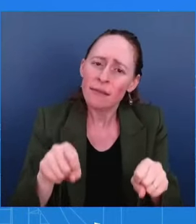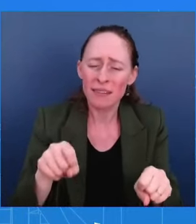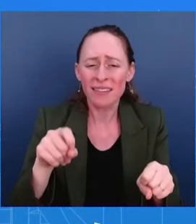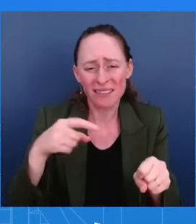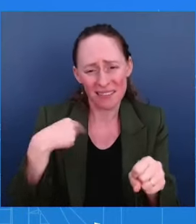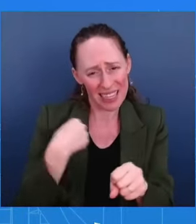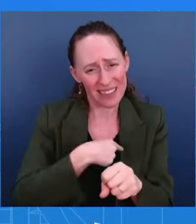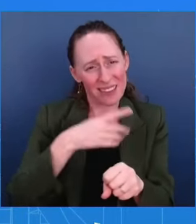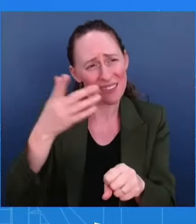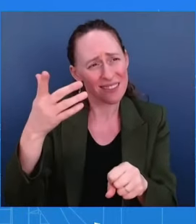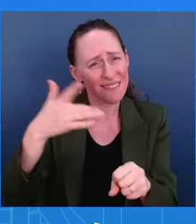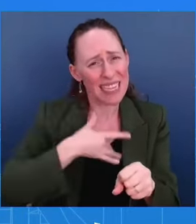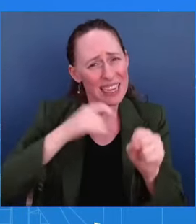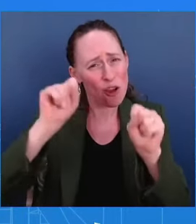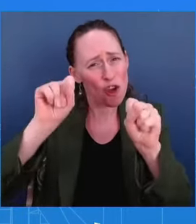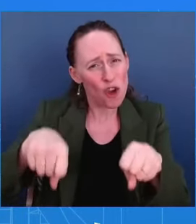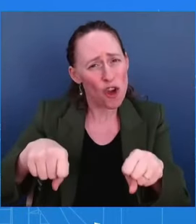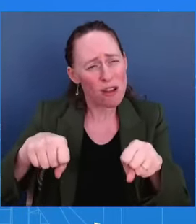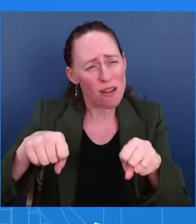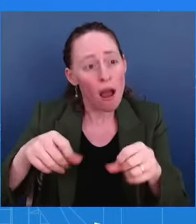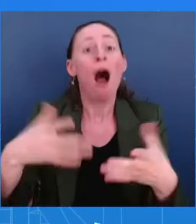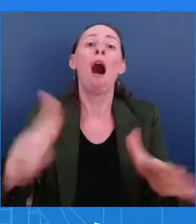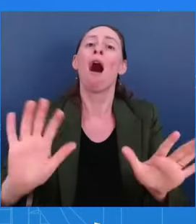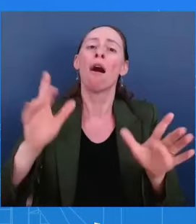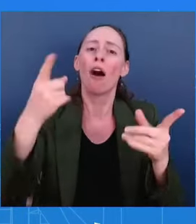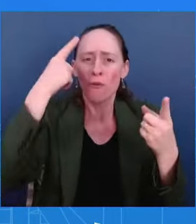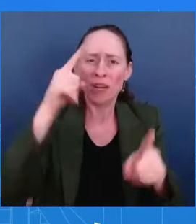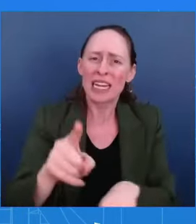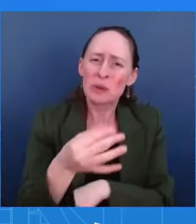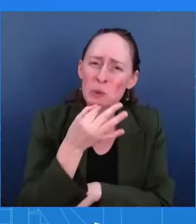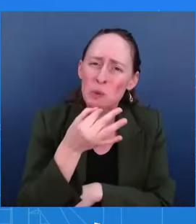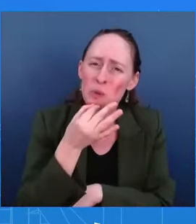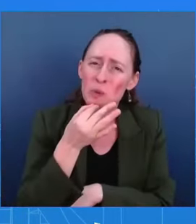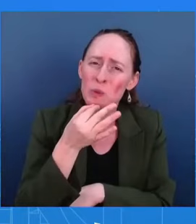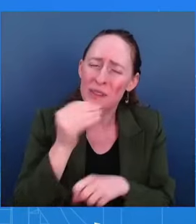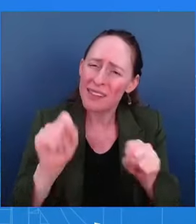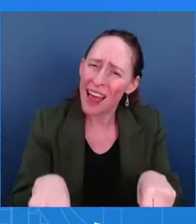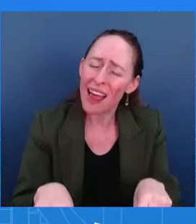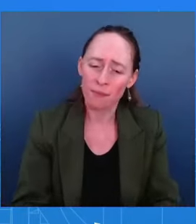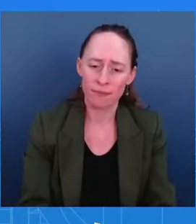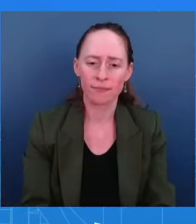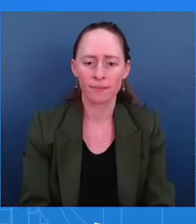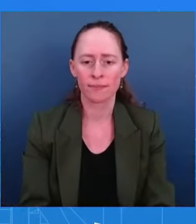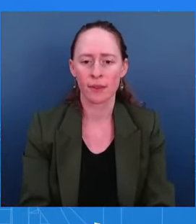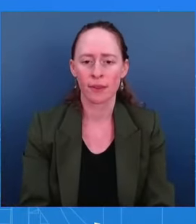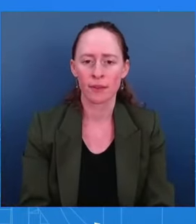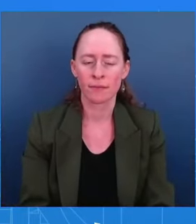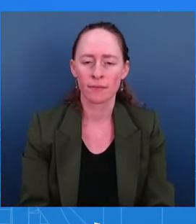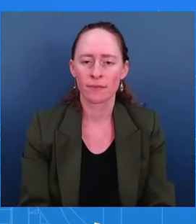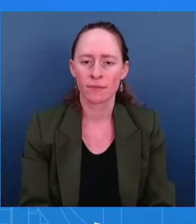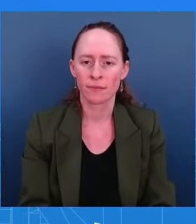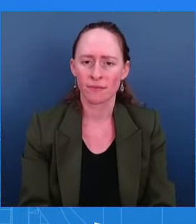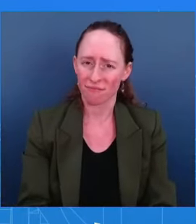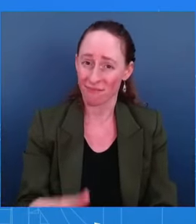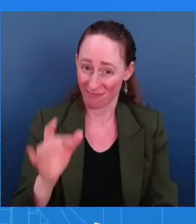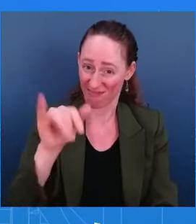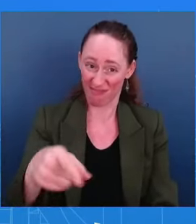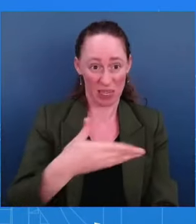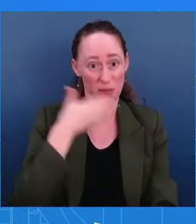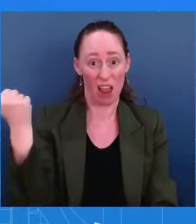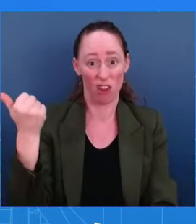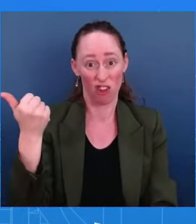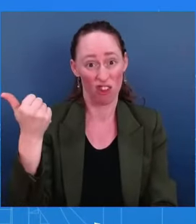our shoulders to the wheel. But I guess my question is, it might be the best option, but is it the only option? I think it would be imprudent for me to either